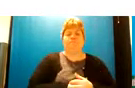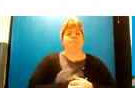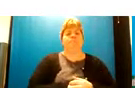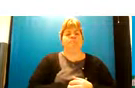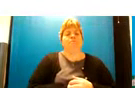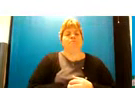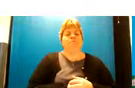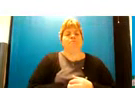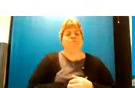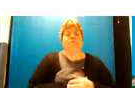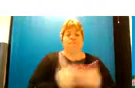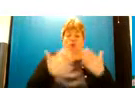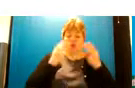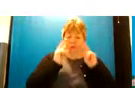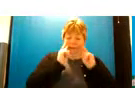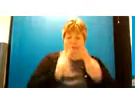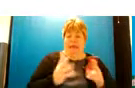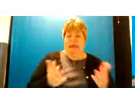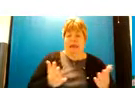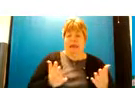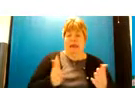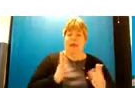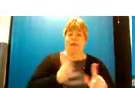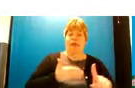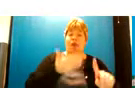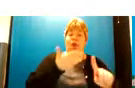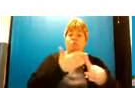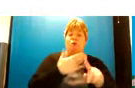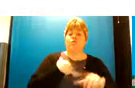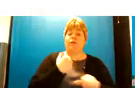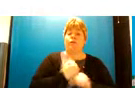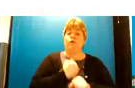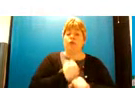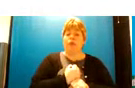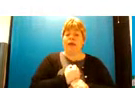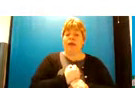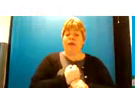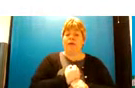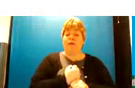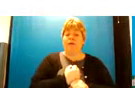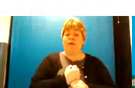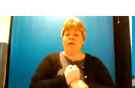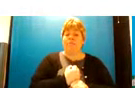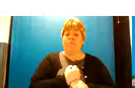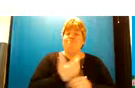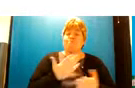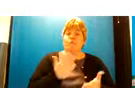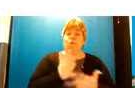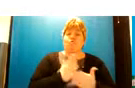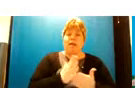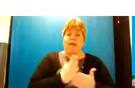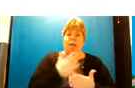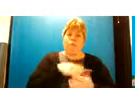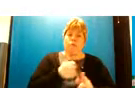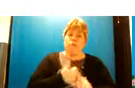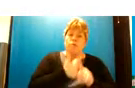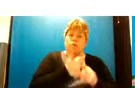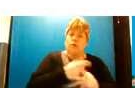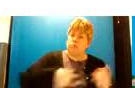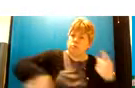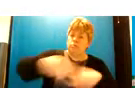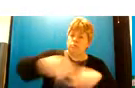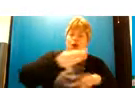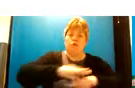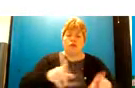as as you can see the the approach that we're taking is that we really want to support those children and young